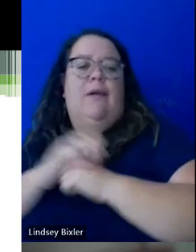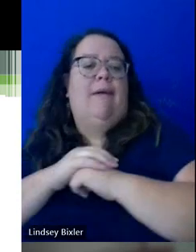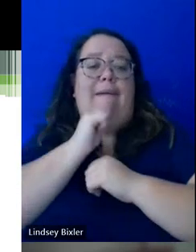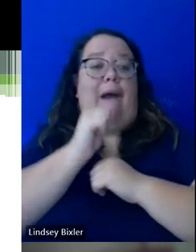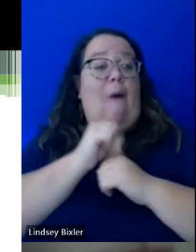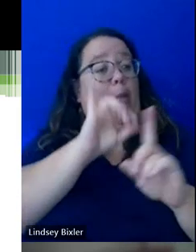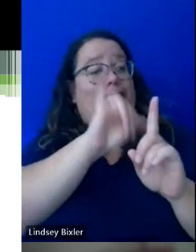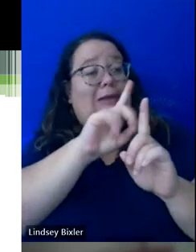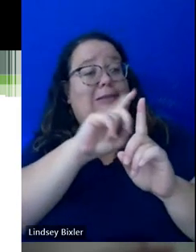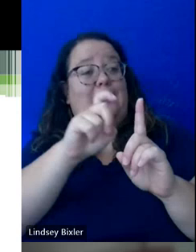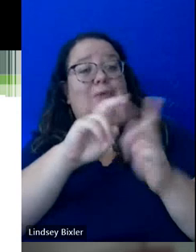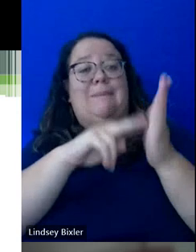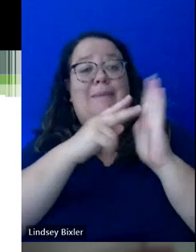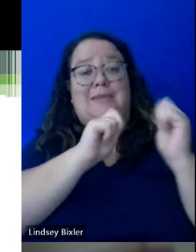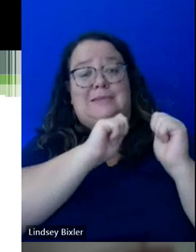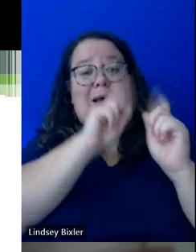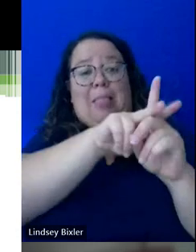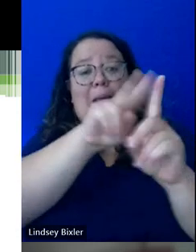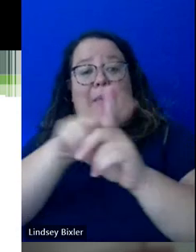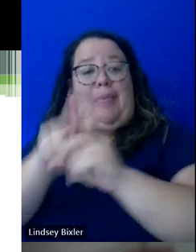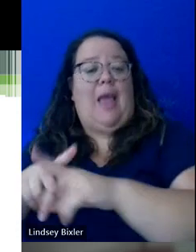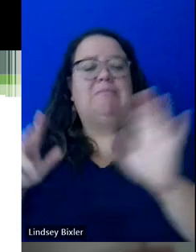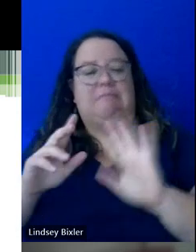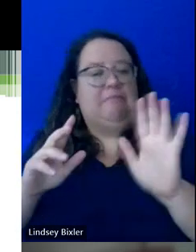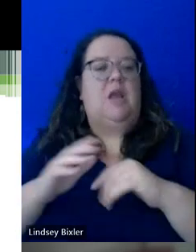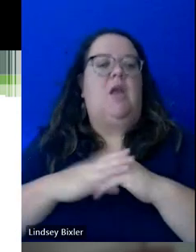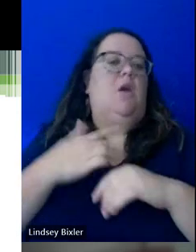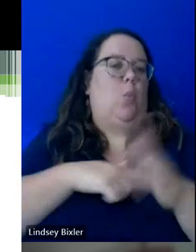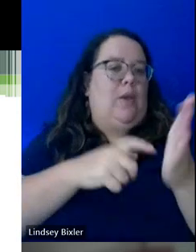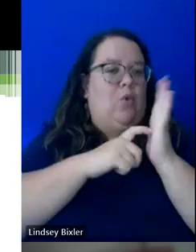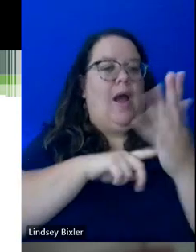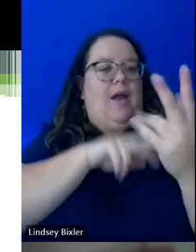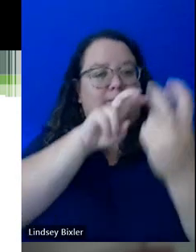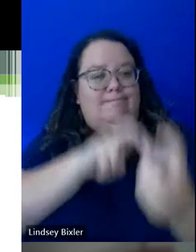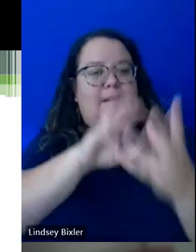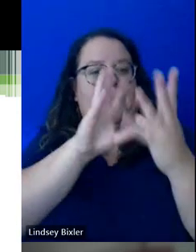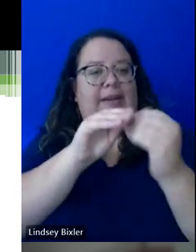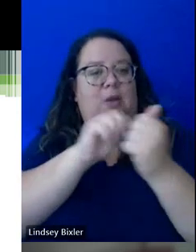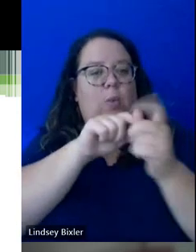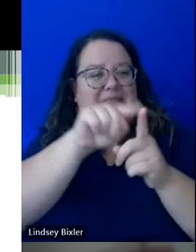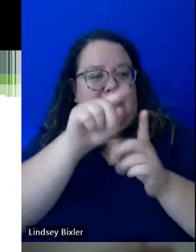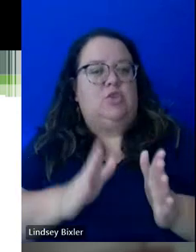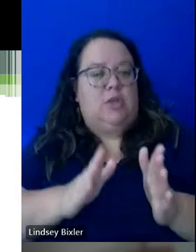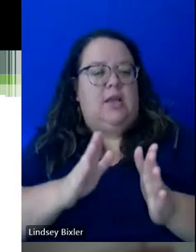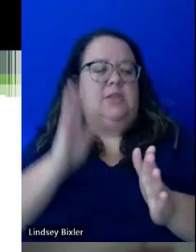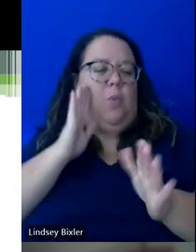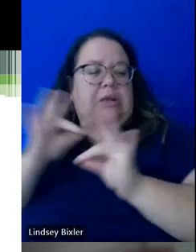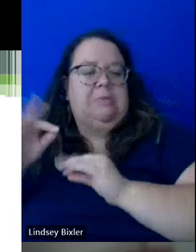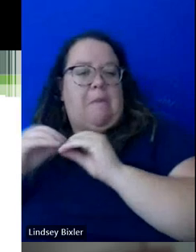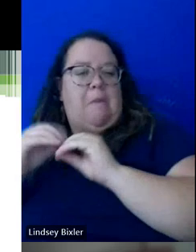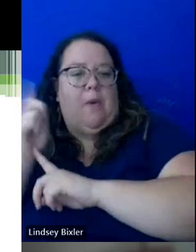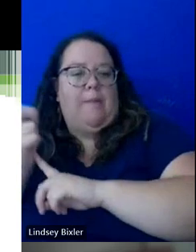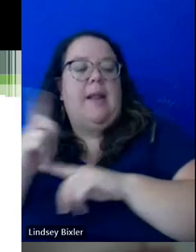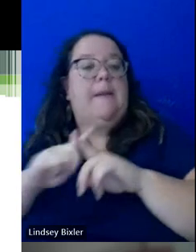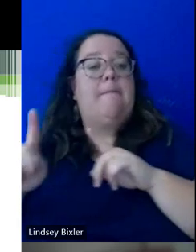office. We require that students meet with our specialists, which we'll go over, but that the